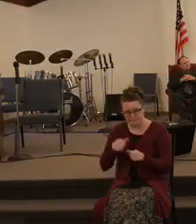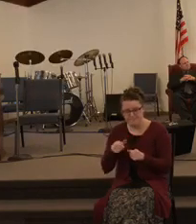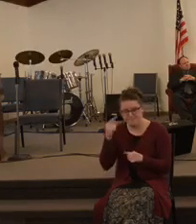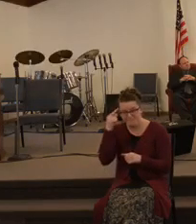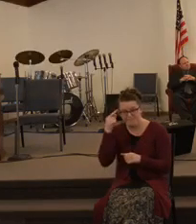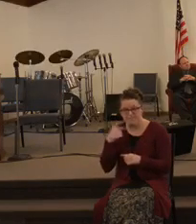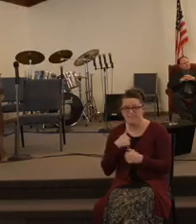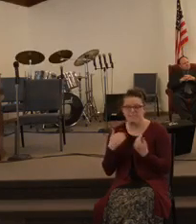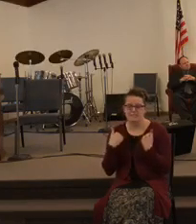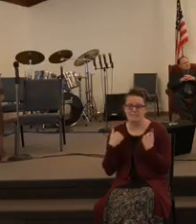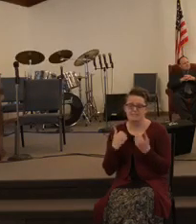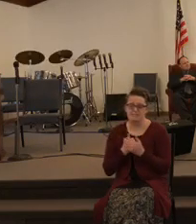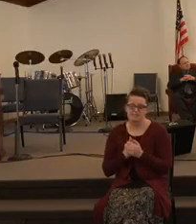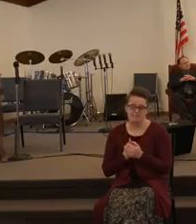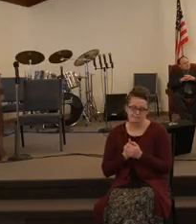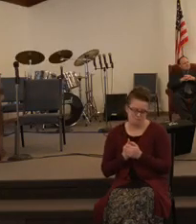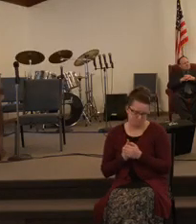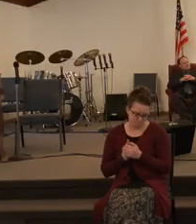of them.